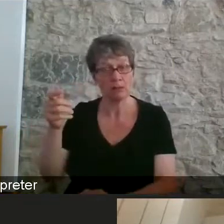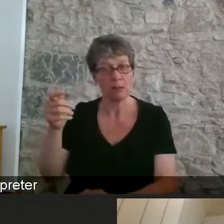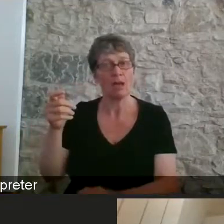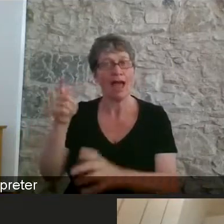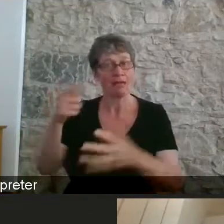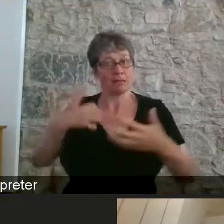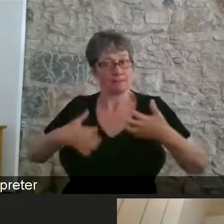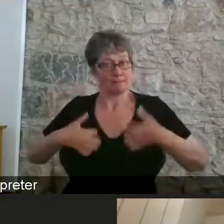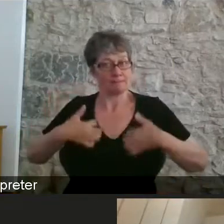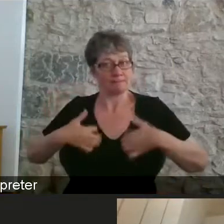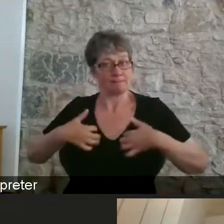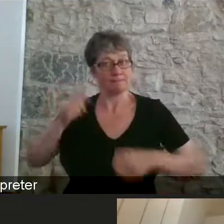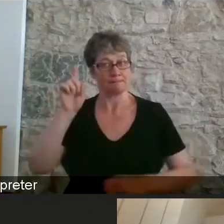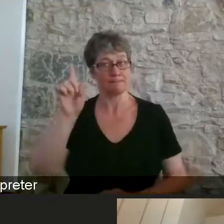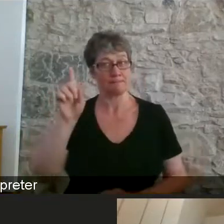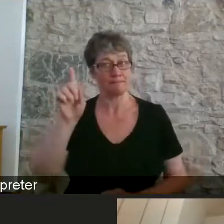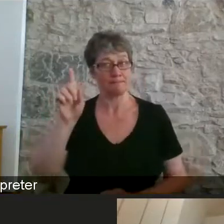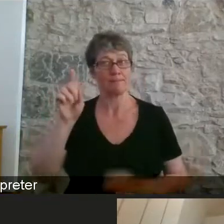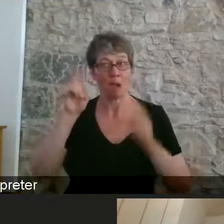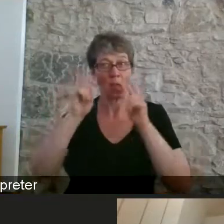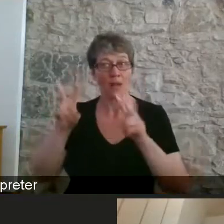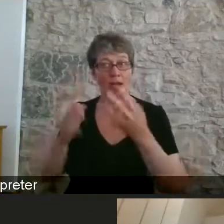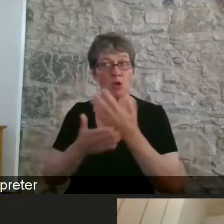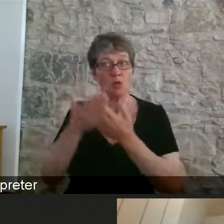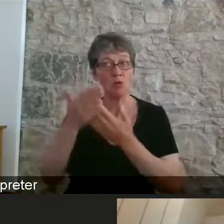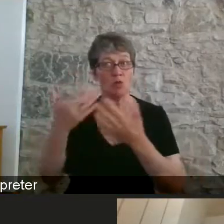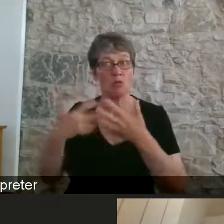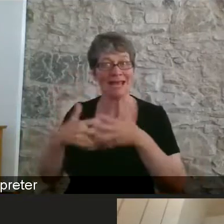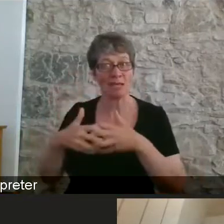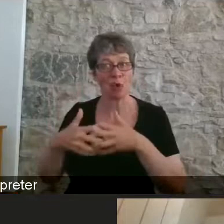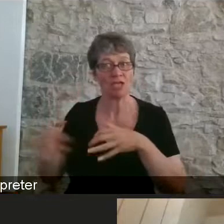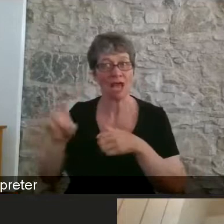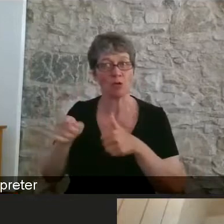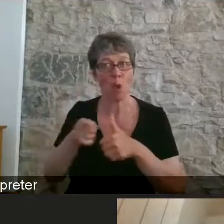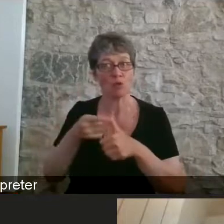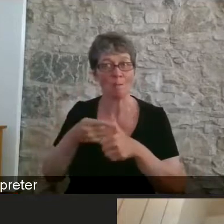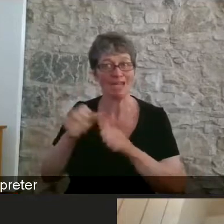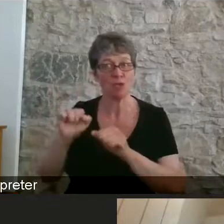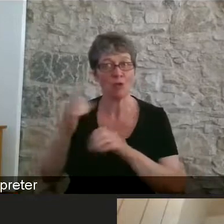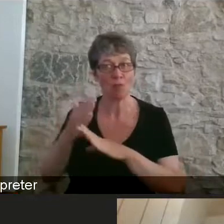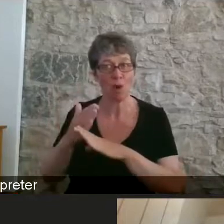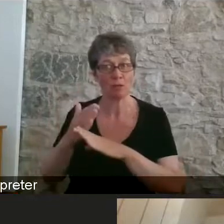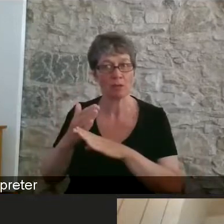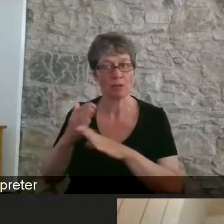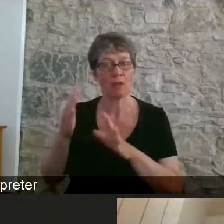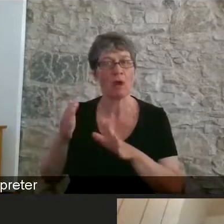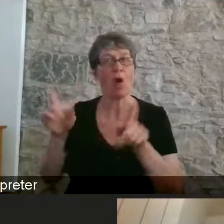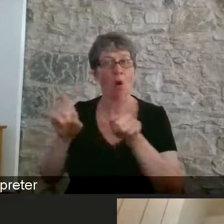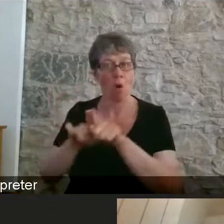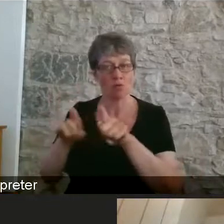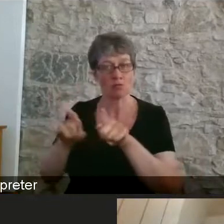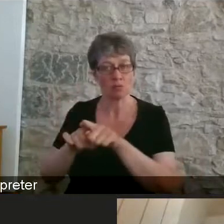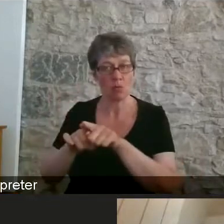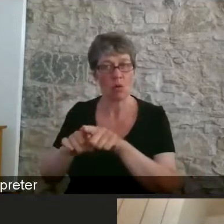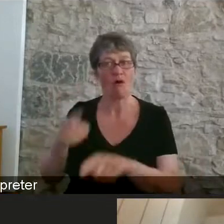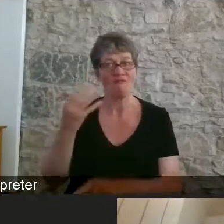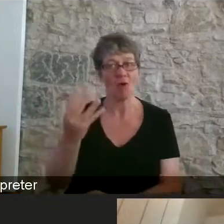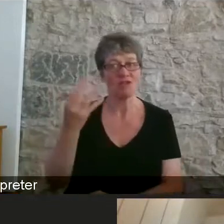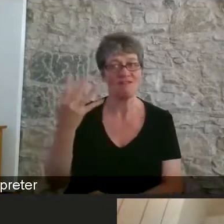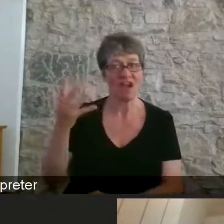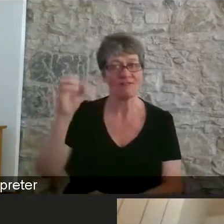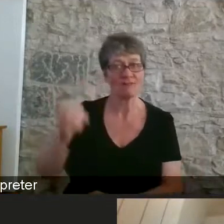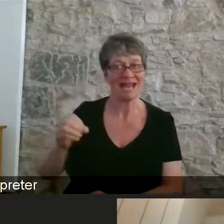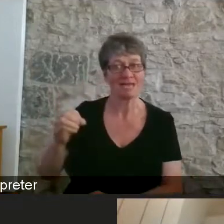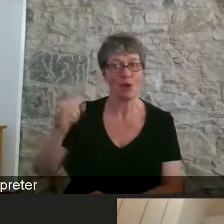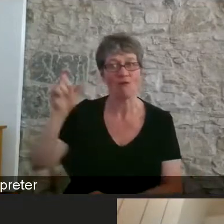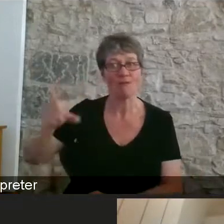interesting in terms of new technology and automation in the future of work, extensive monitoring. 45 percent say the